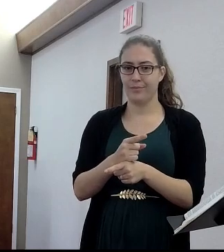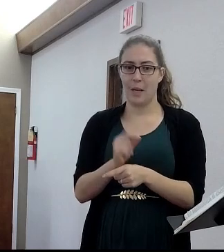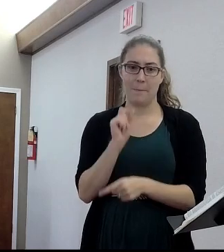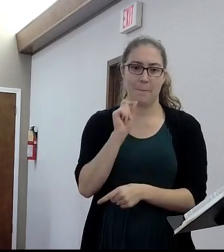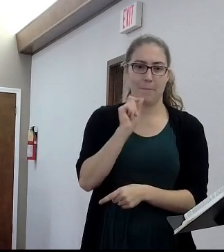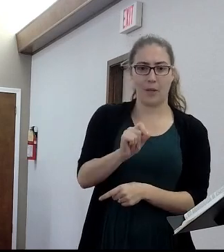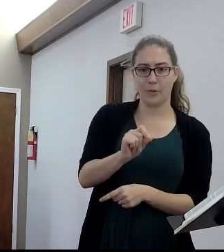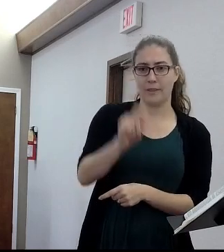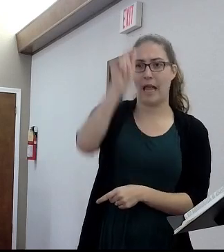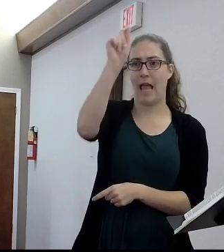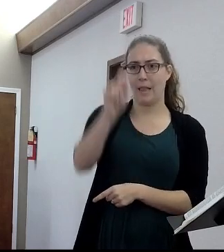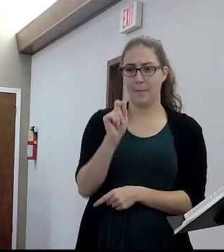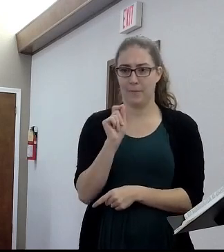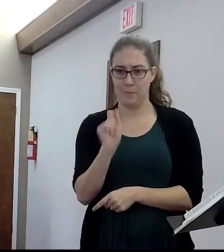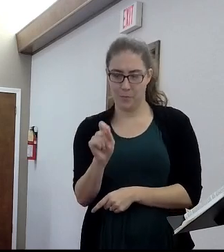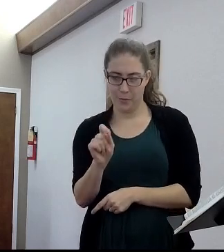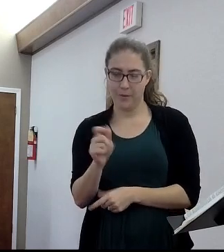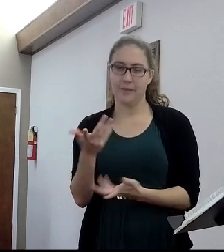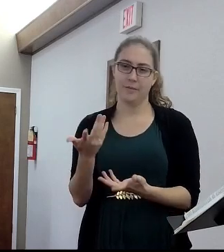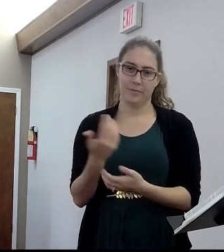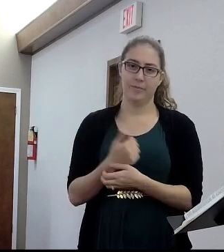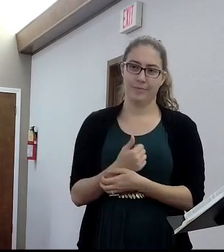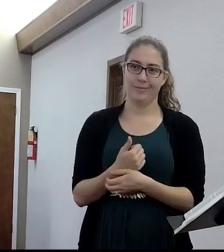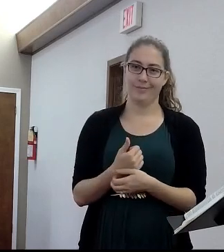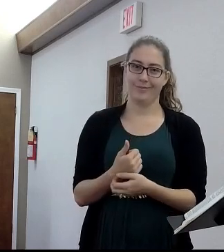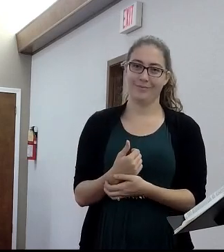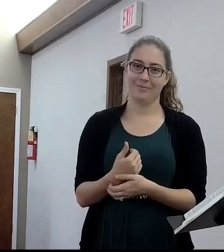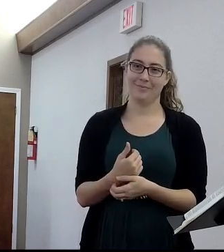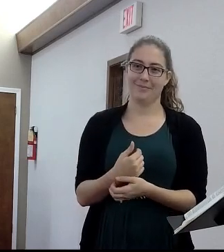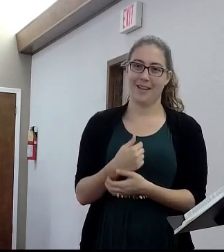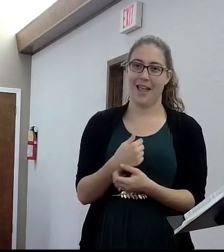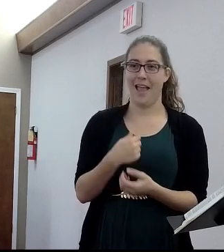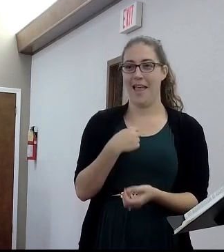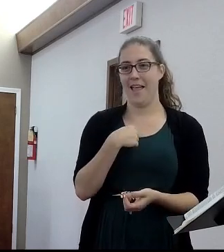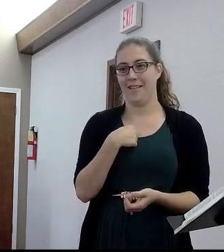I'm being honest. Like, I was not a very good son in that matter.